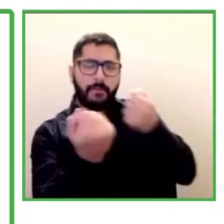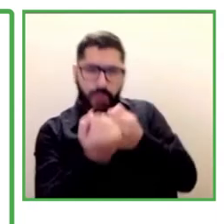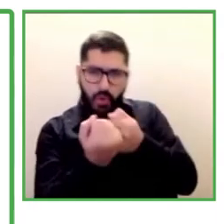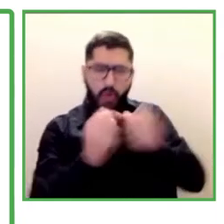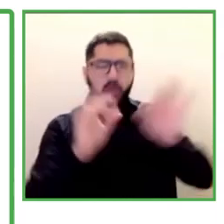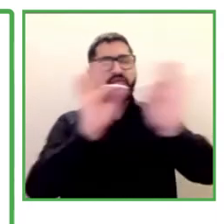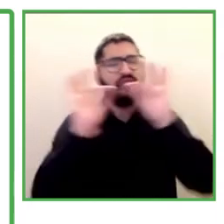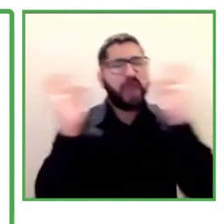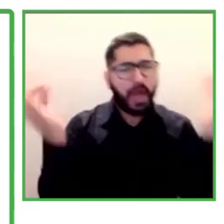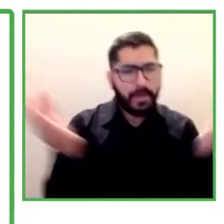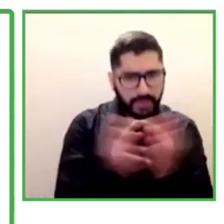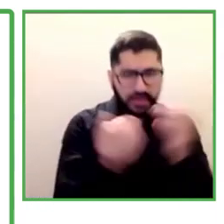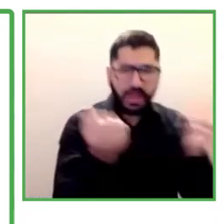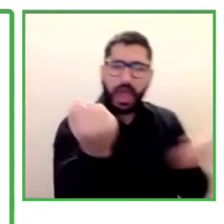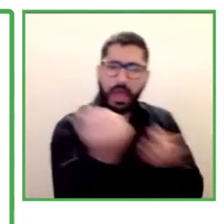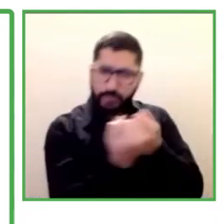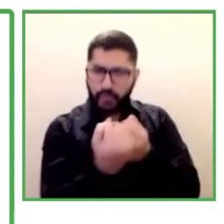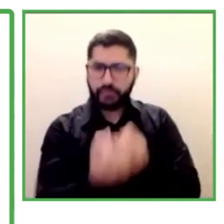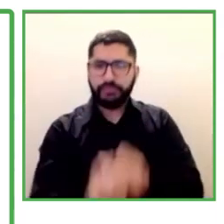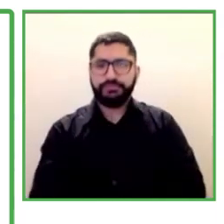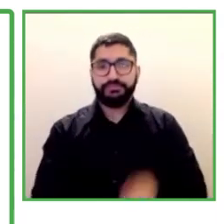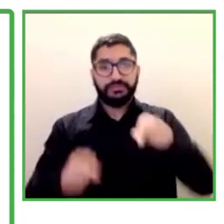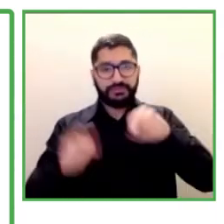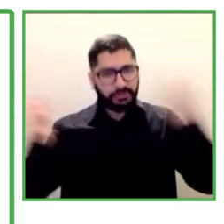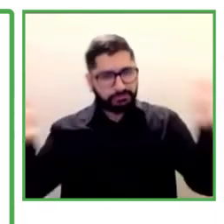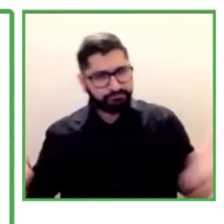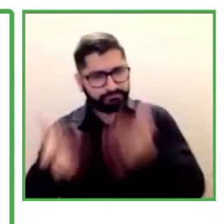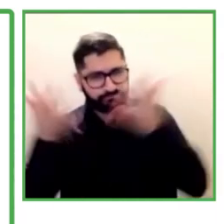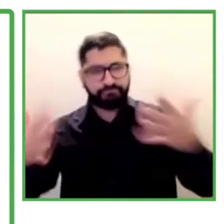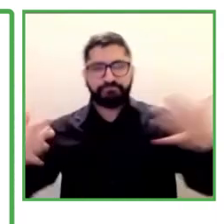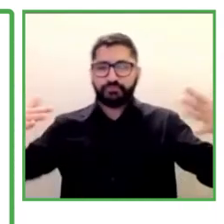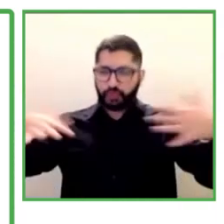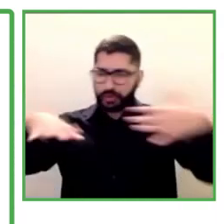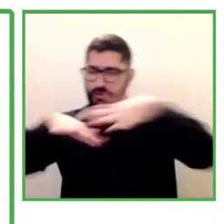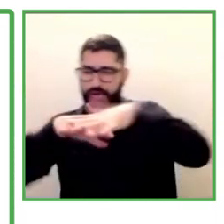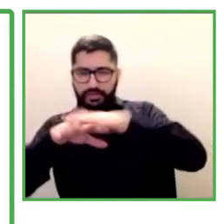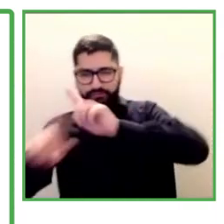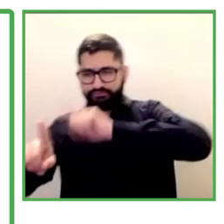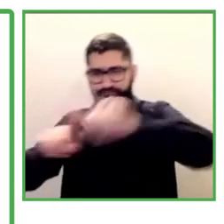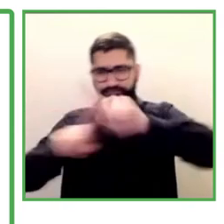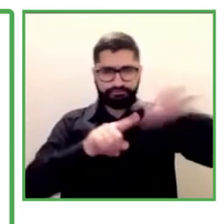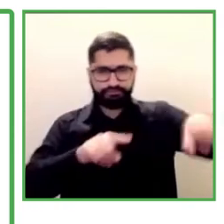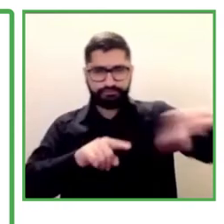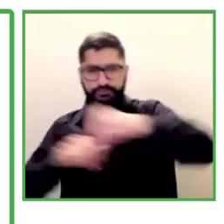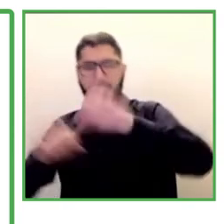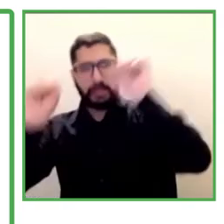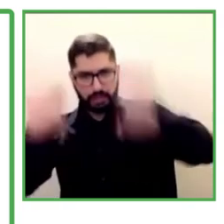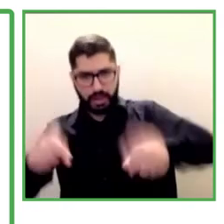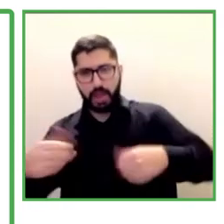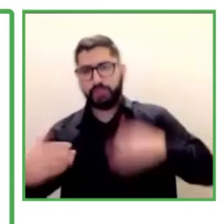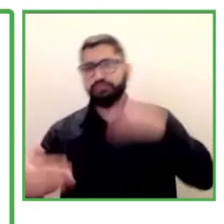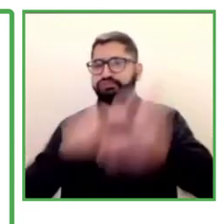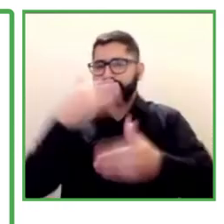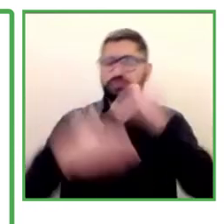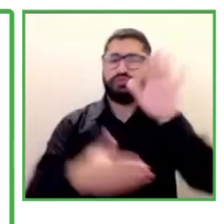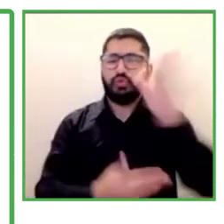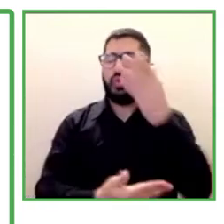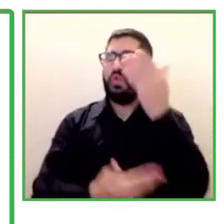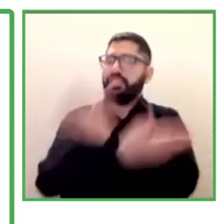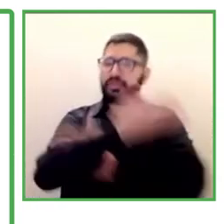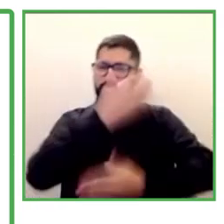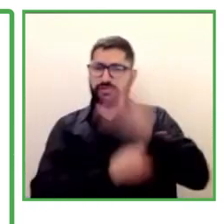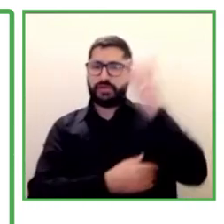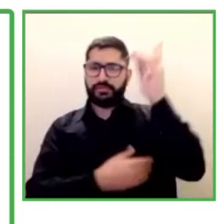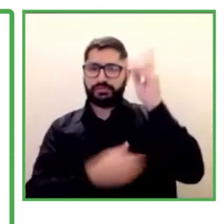relationships. So the support networks are going to allow you to incorporate, to be